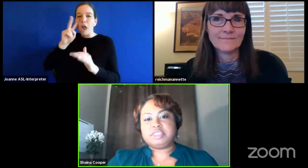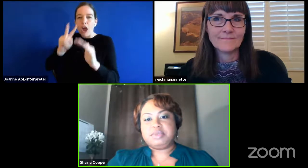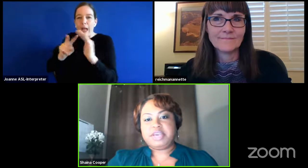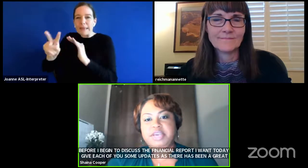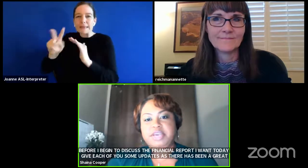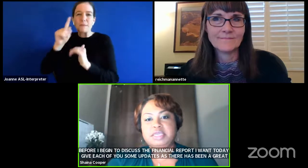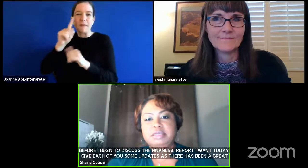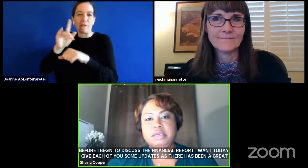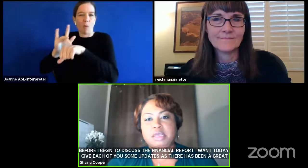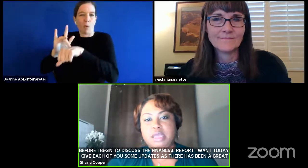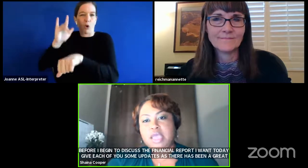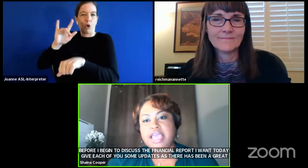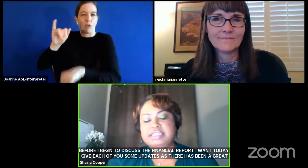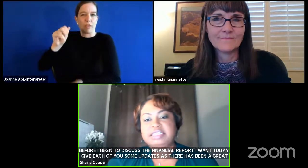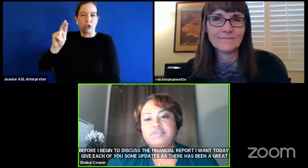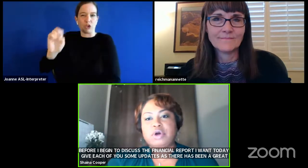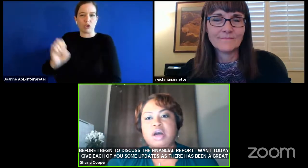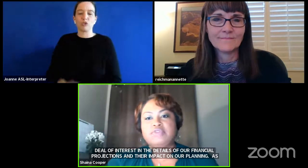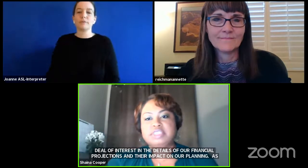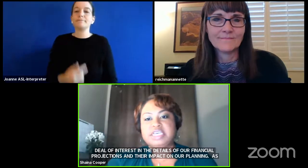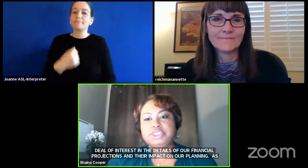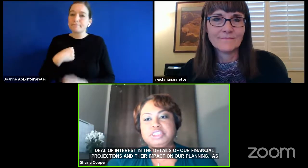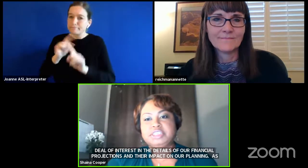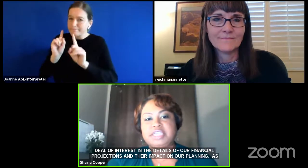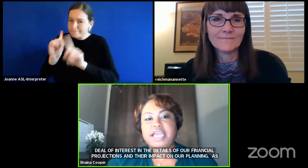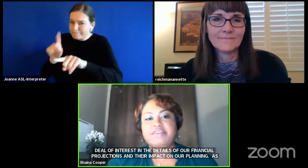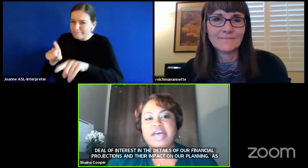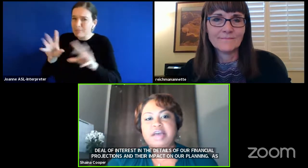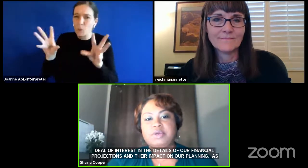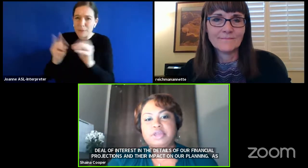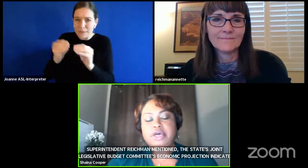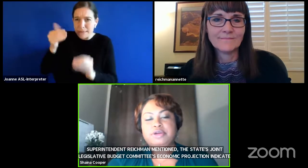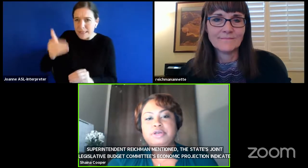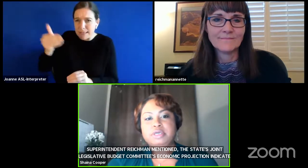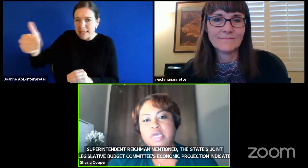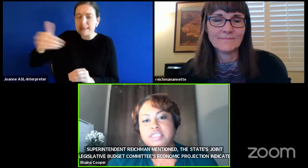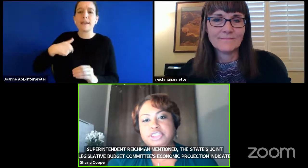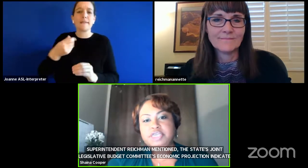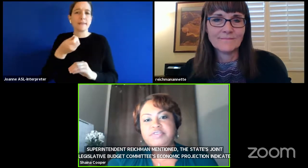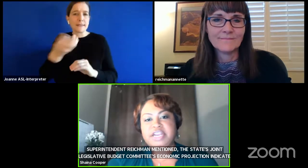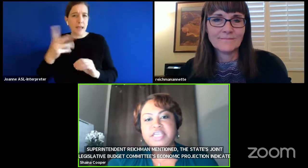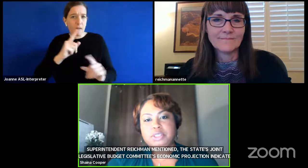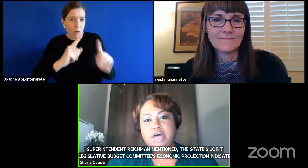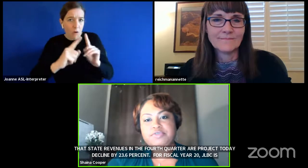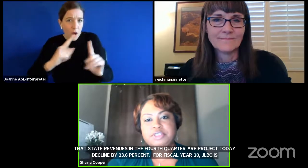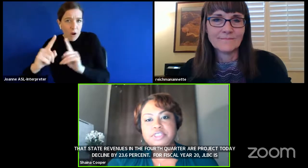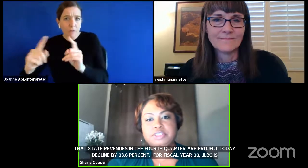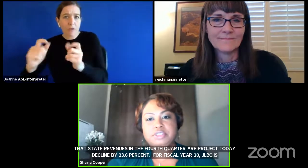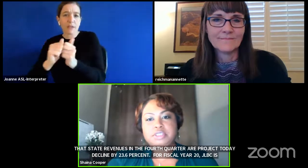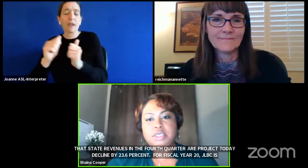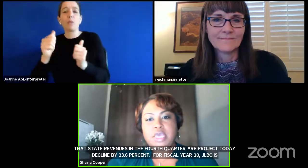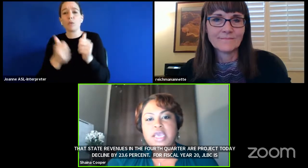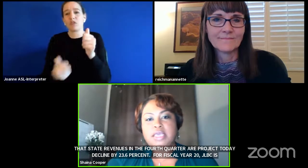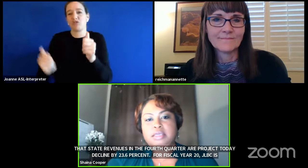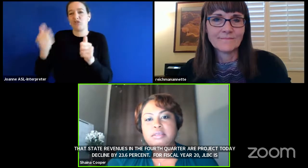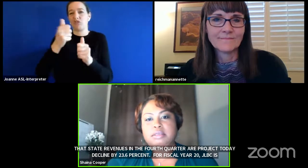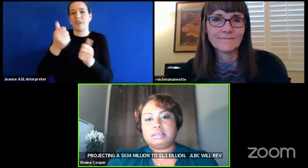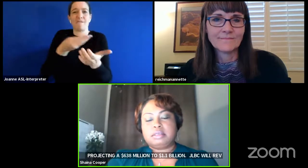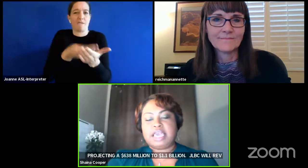i have participated in and several conversations that i have had with other chief financial officers